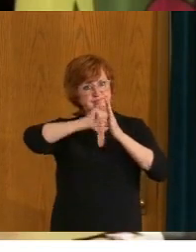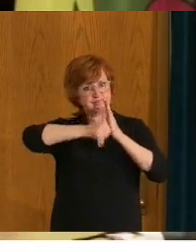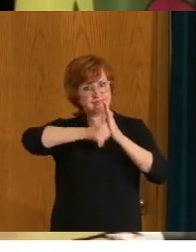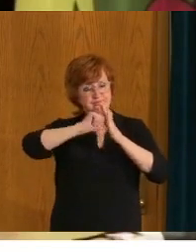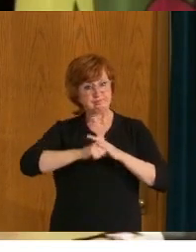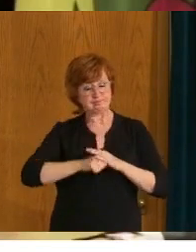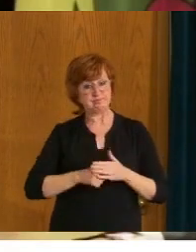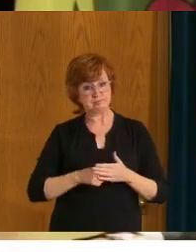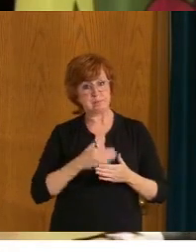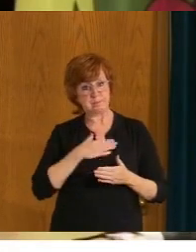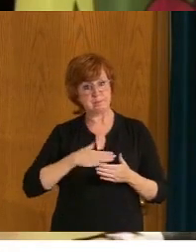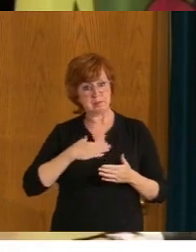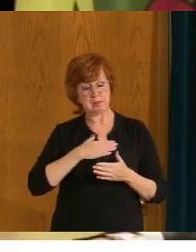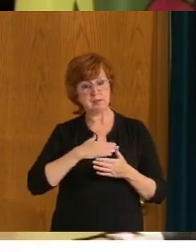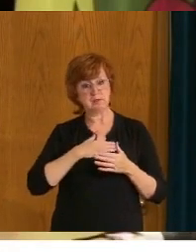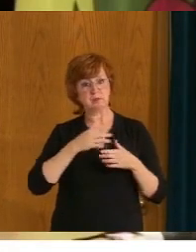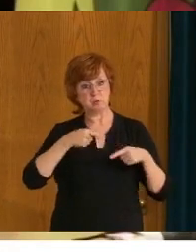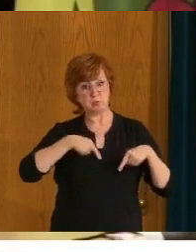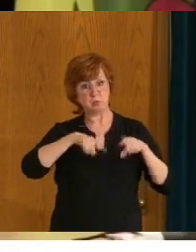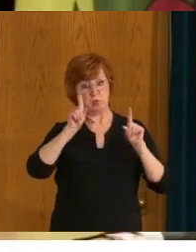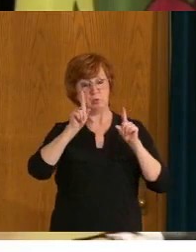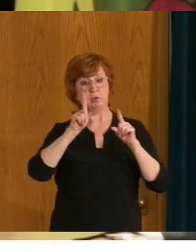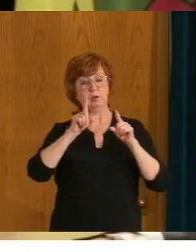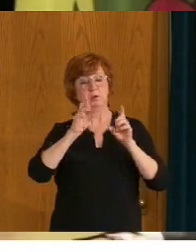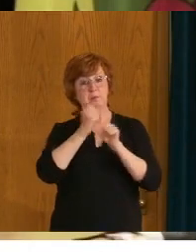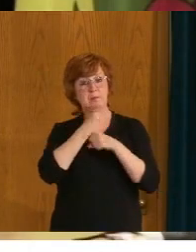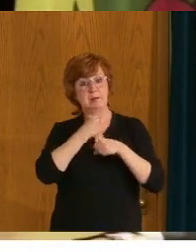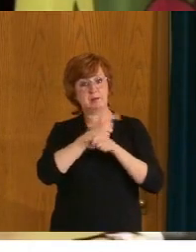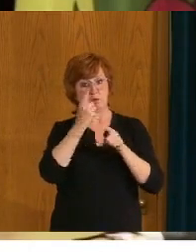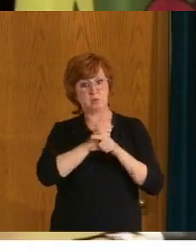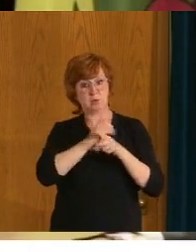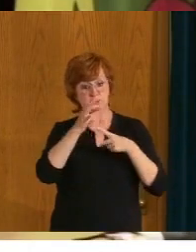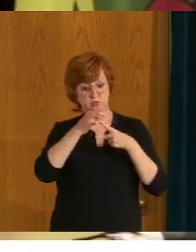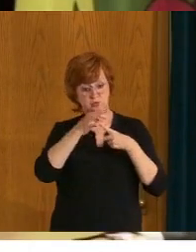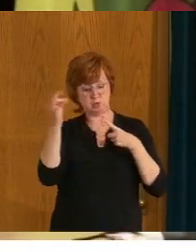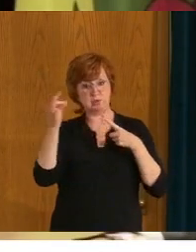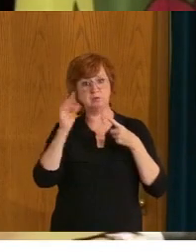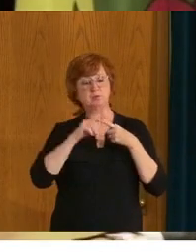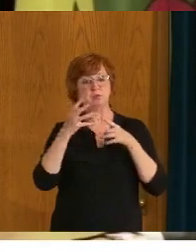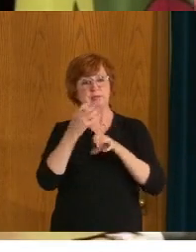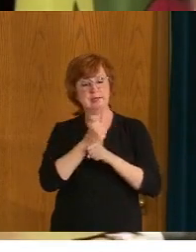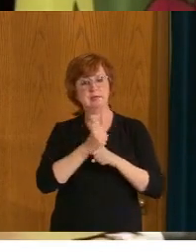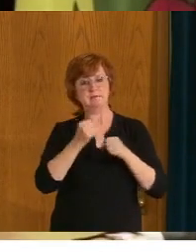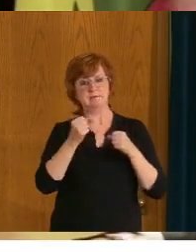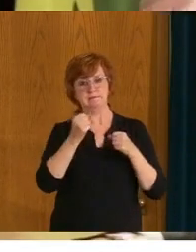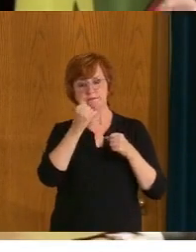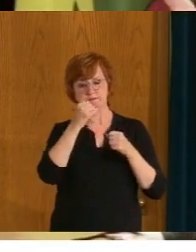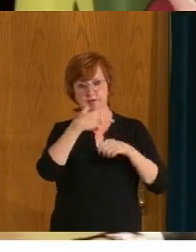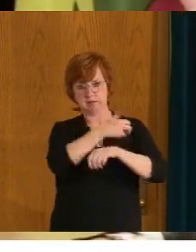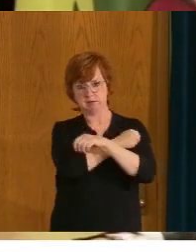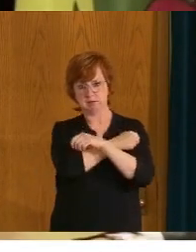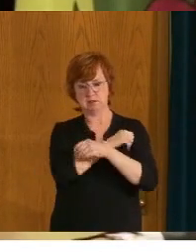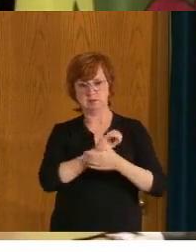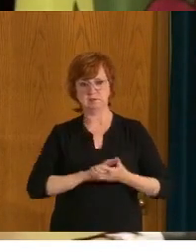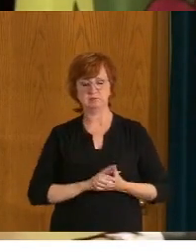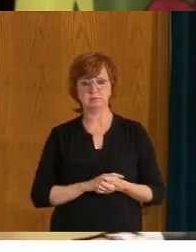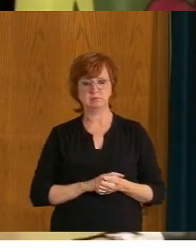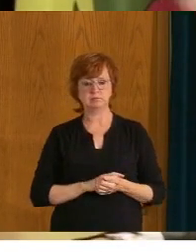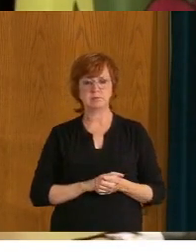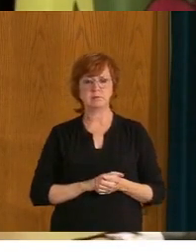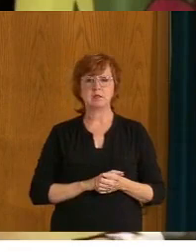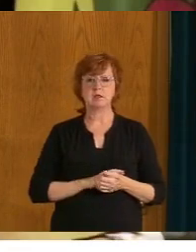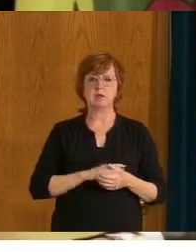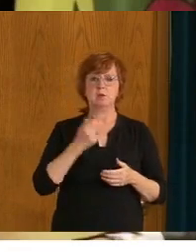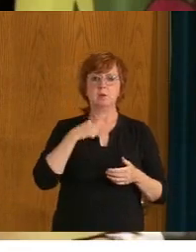out and to make the choice to get vaccinated. Um, we continue to climb, uh, past the, the benchmarks that we had set out 40